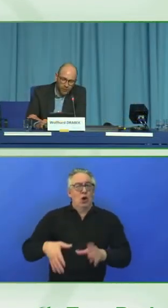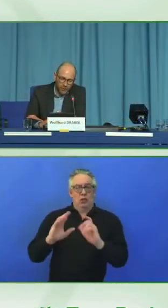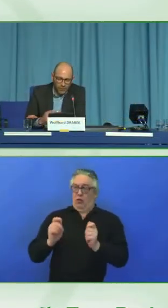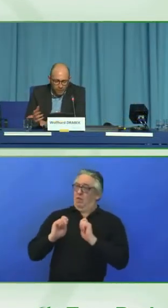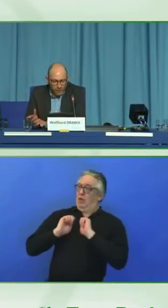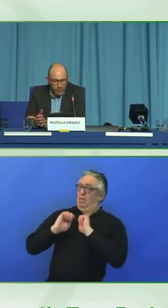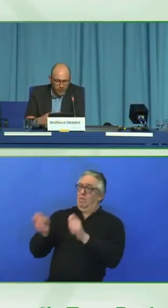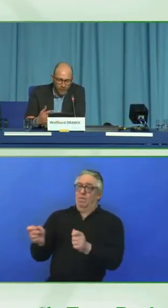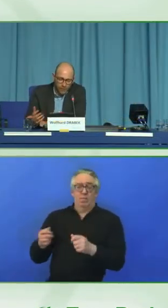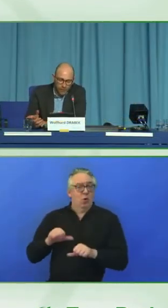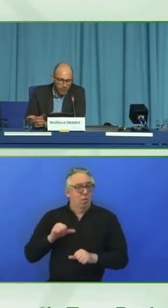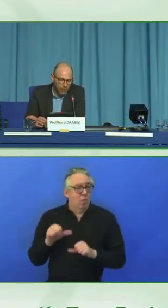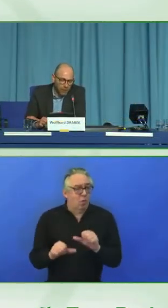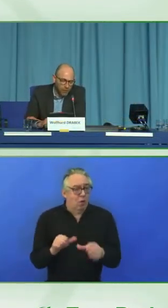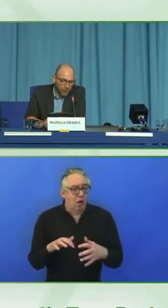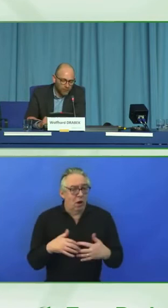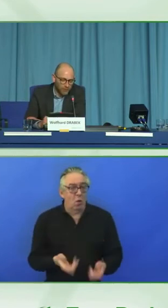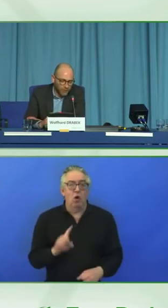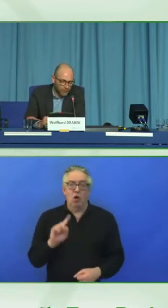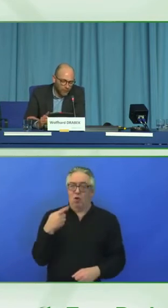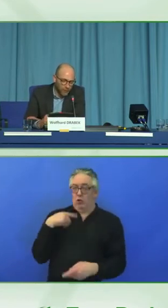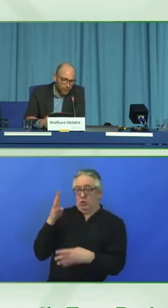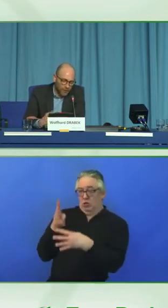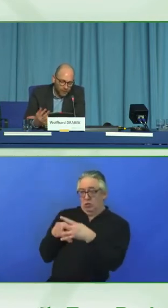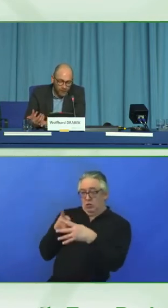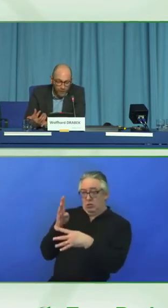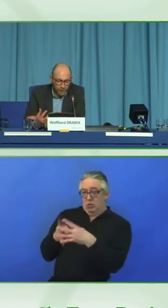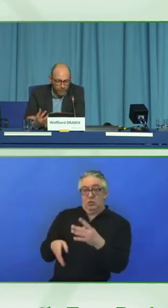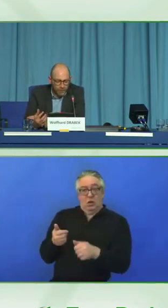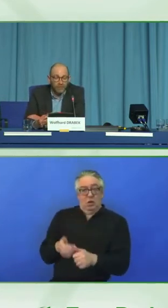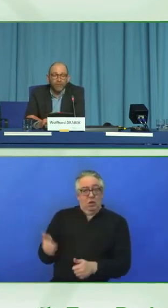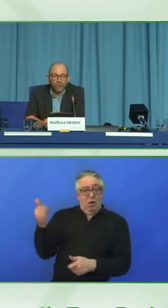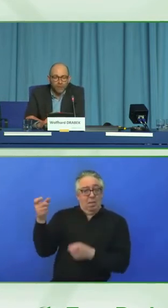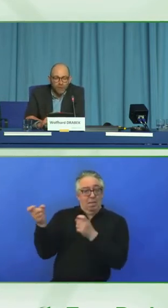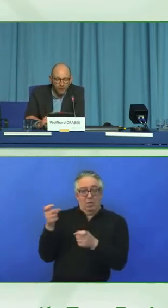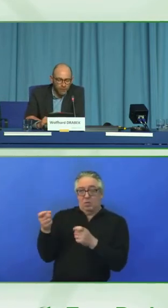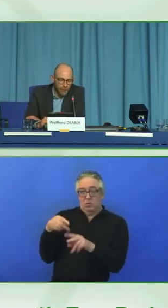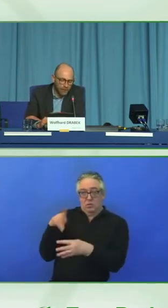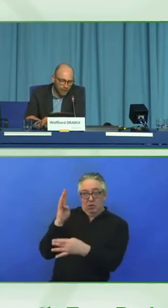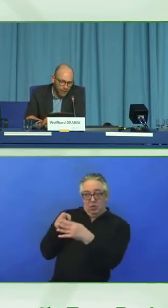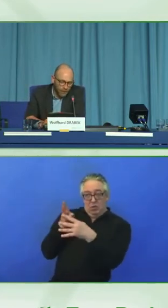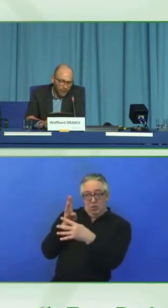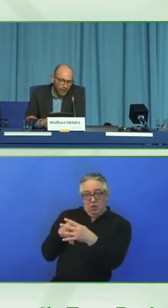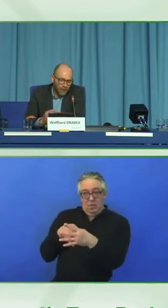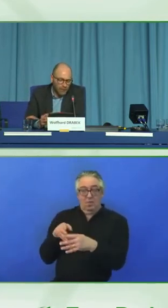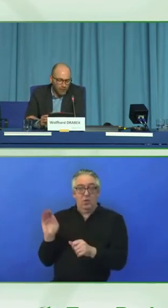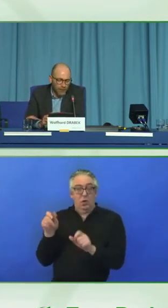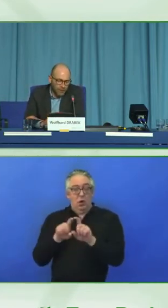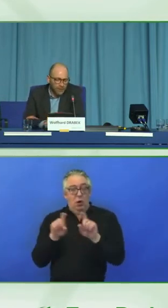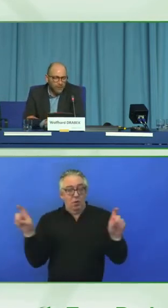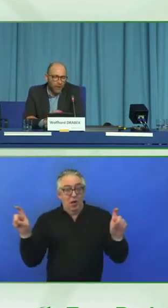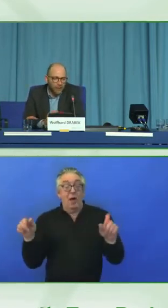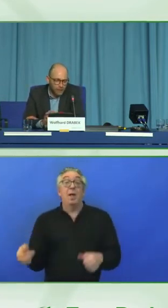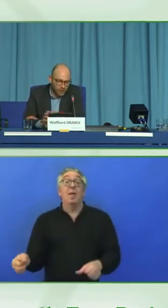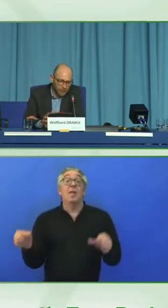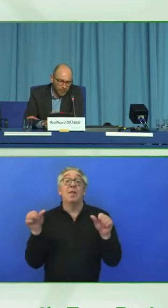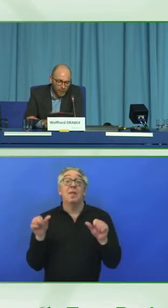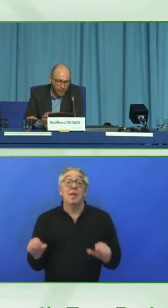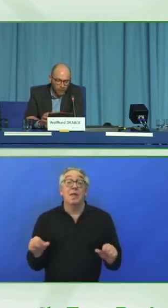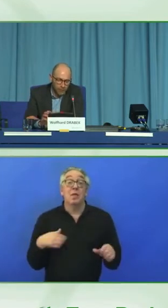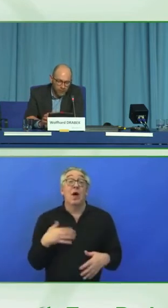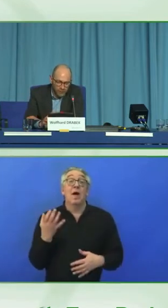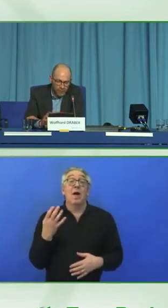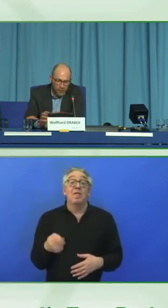getting to know the company and the people in charge, we together develop an individual consulting plan. This plan is divided